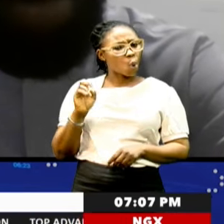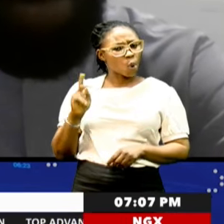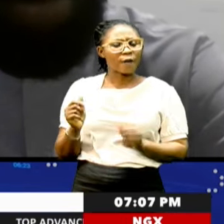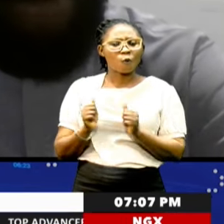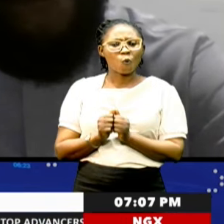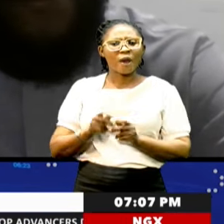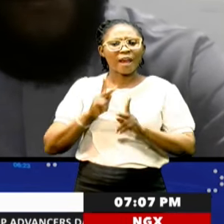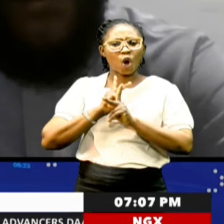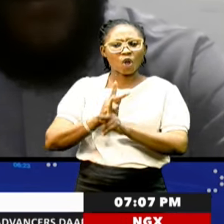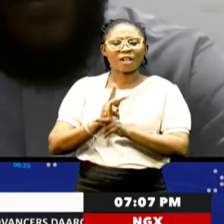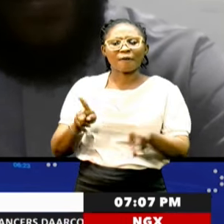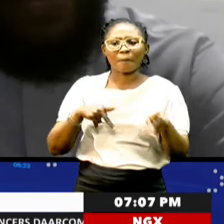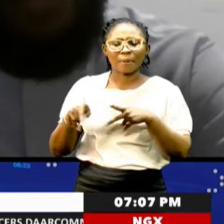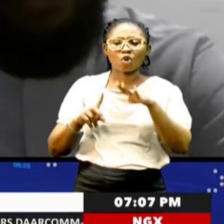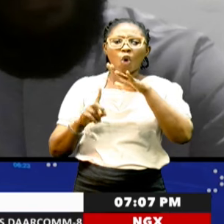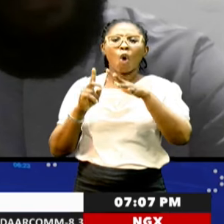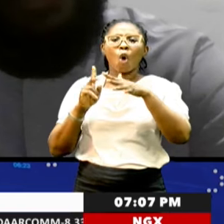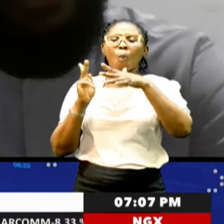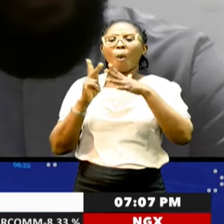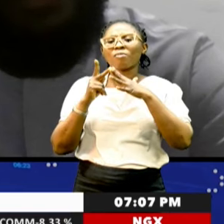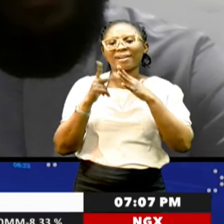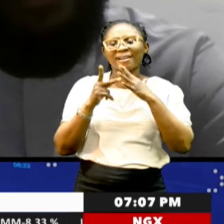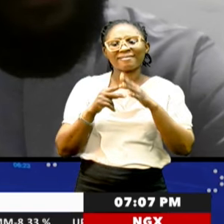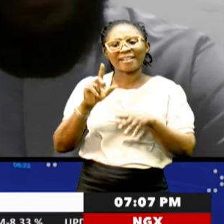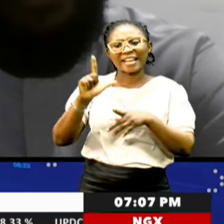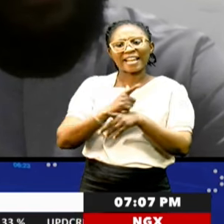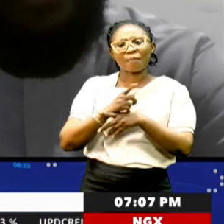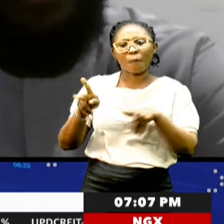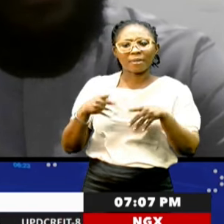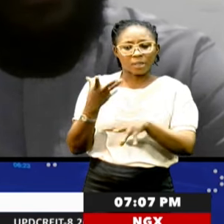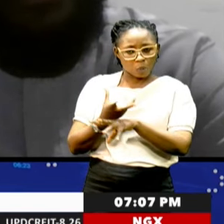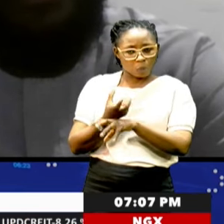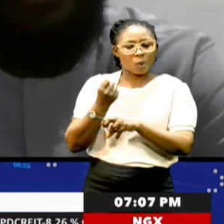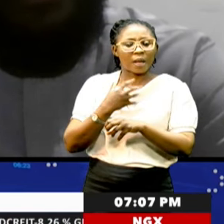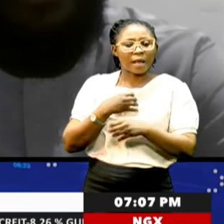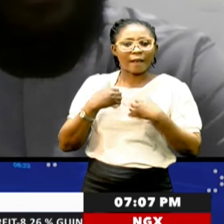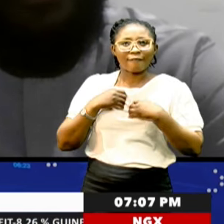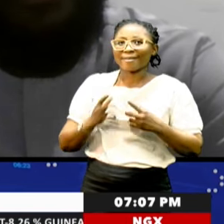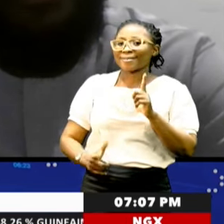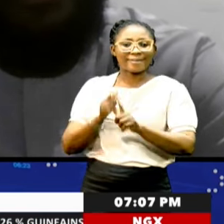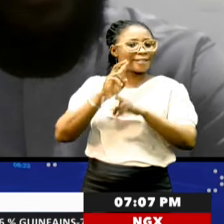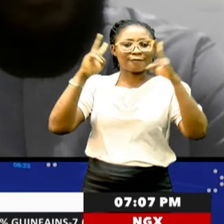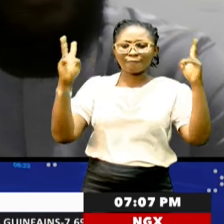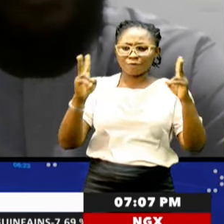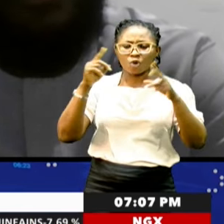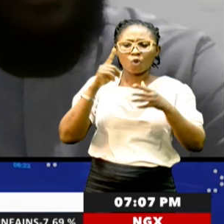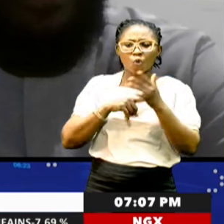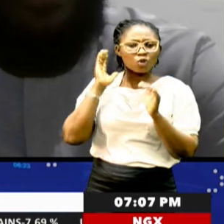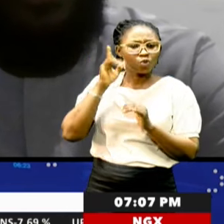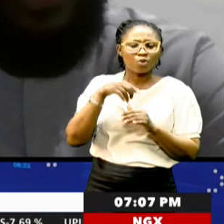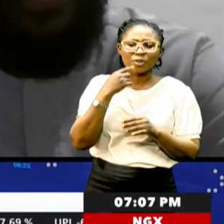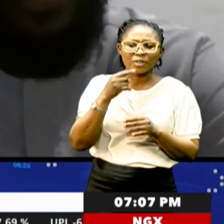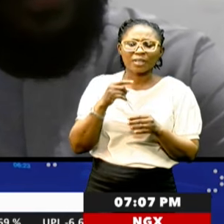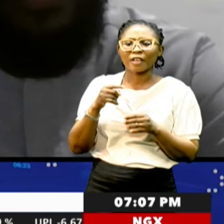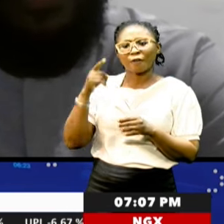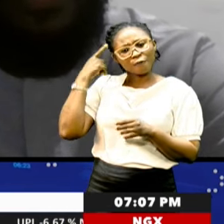Conservative Party's popularity, the Labour Party won and, of course, had a landslide victory, what will you say accounted for